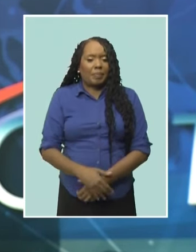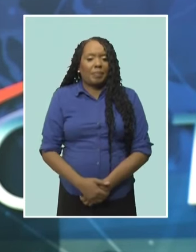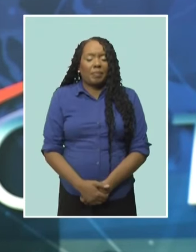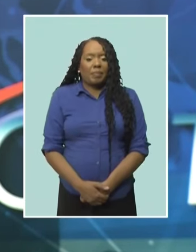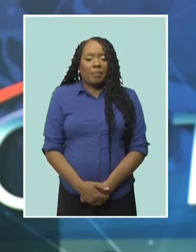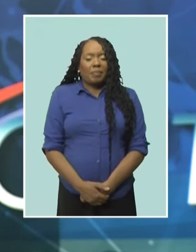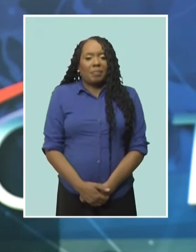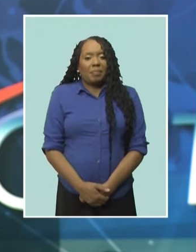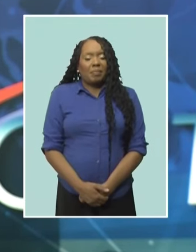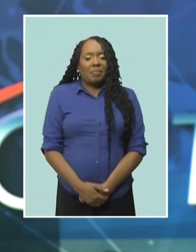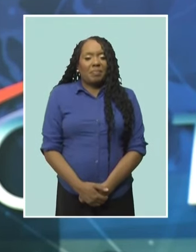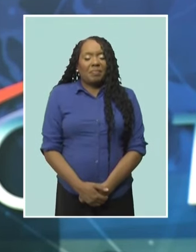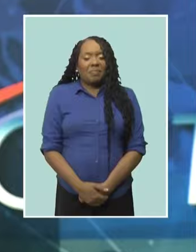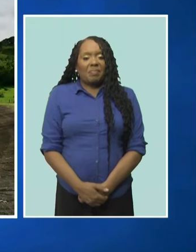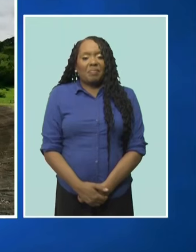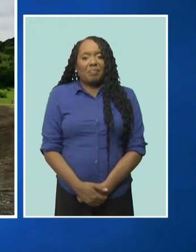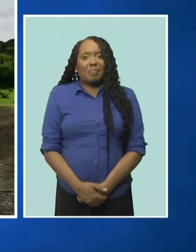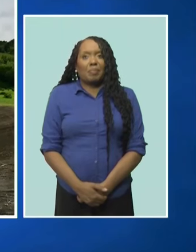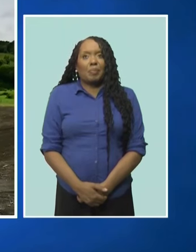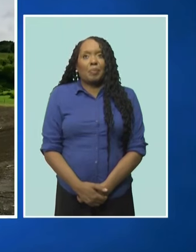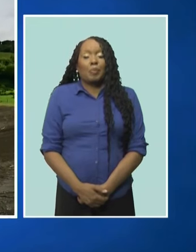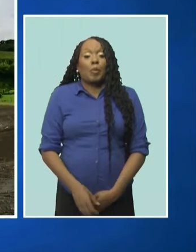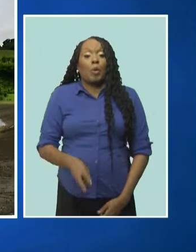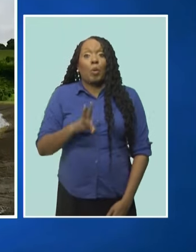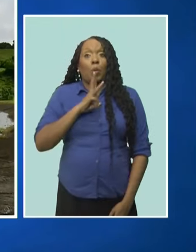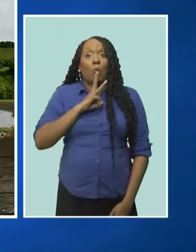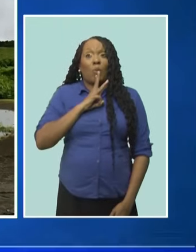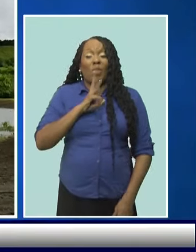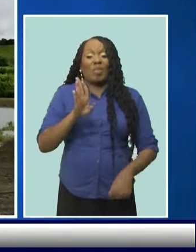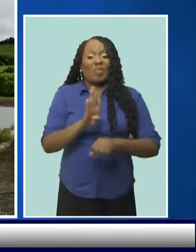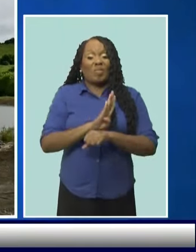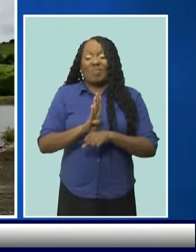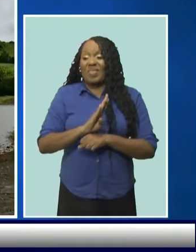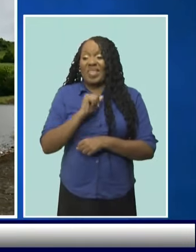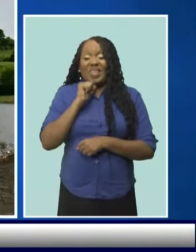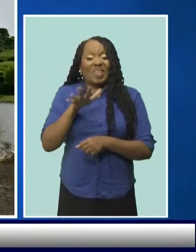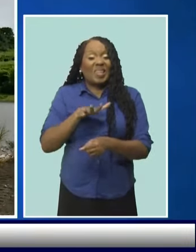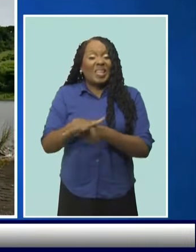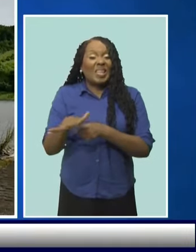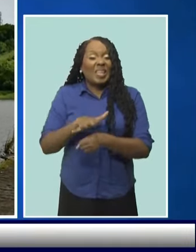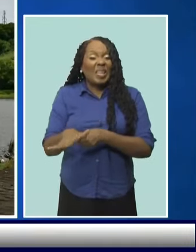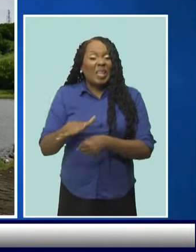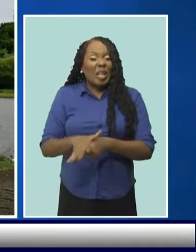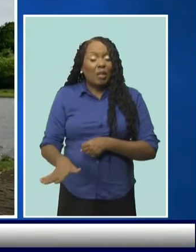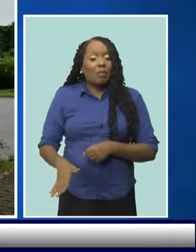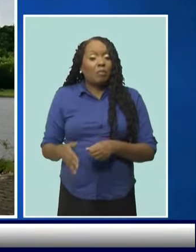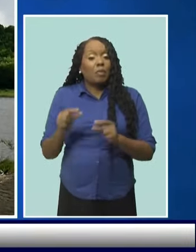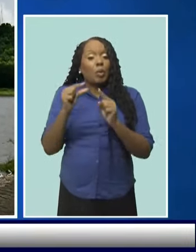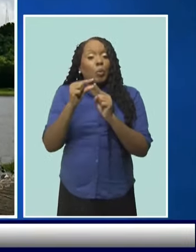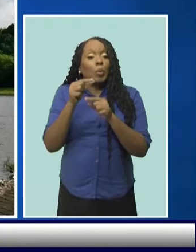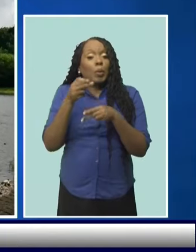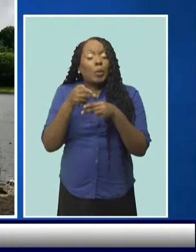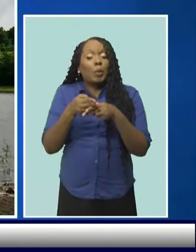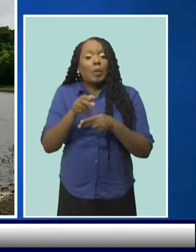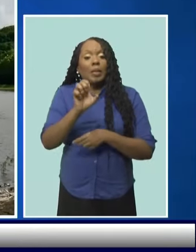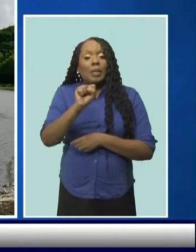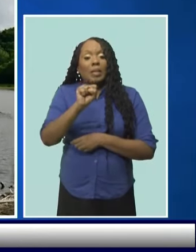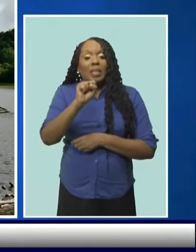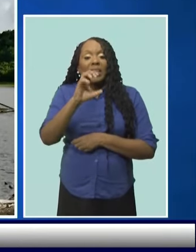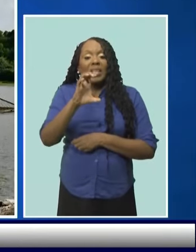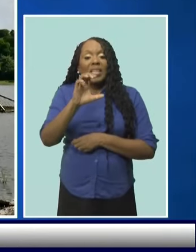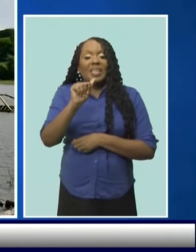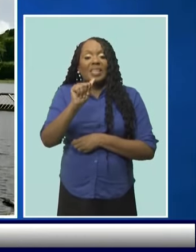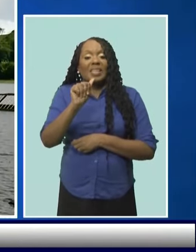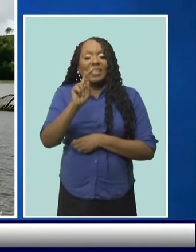more. Water in Barbados is scarce, and when one's business is keeping land looking